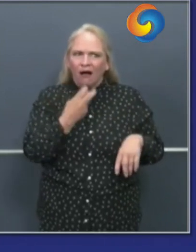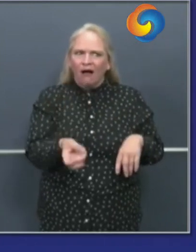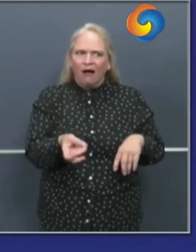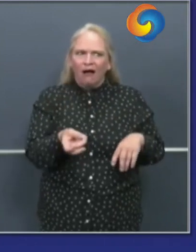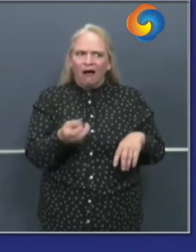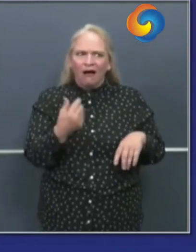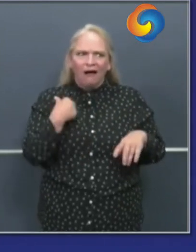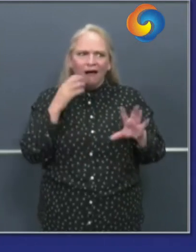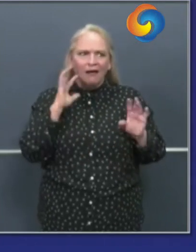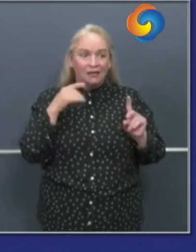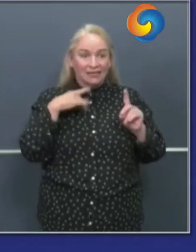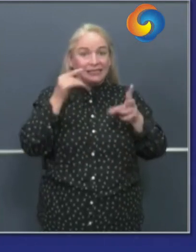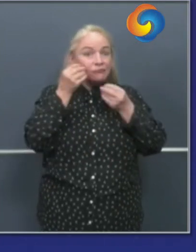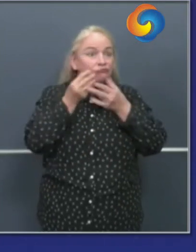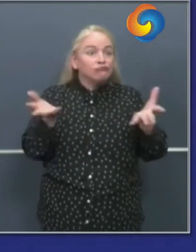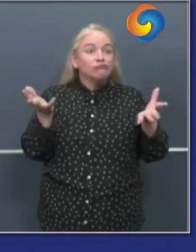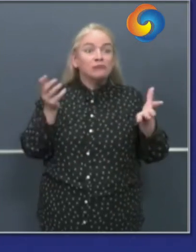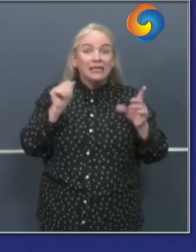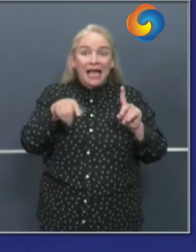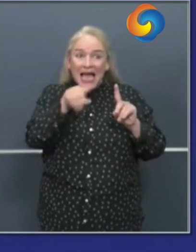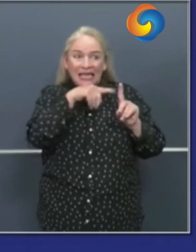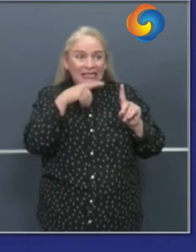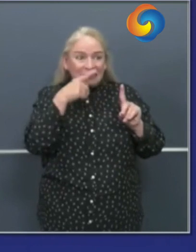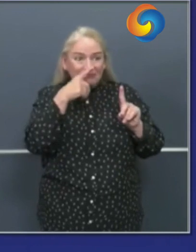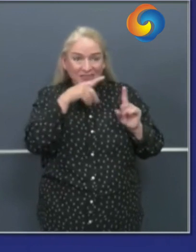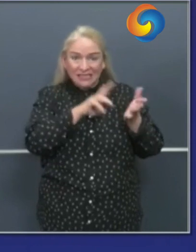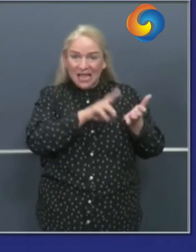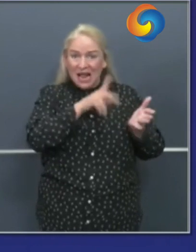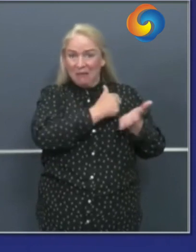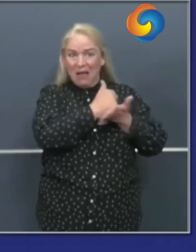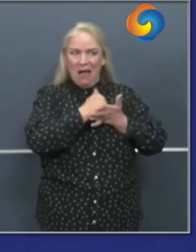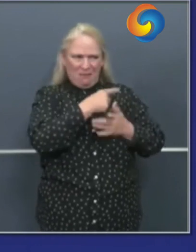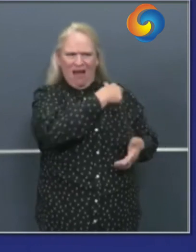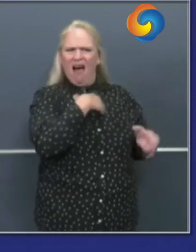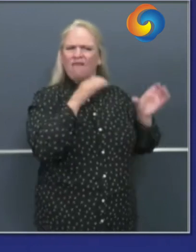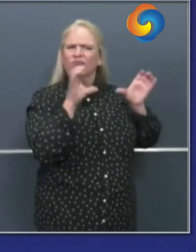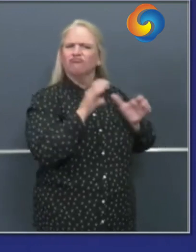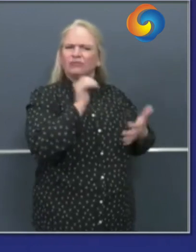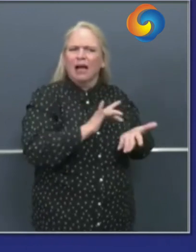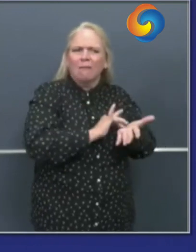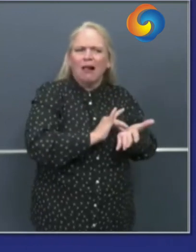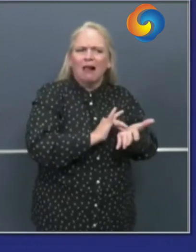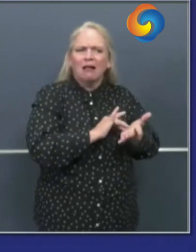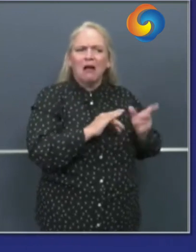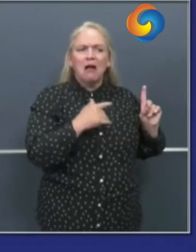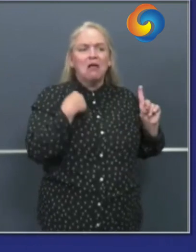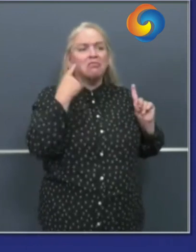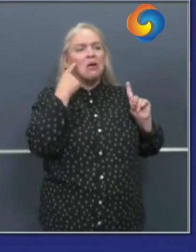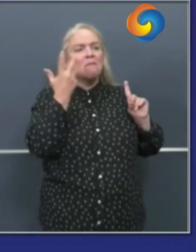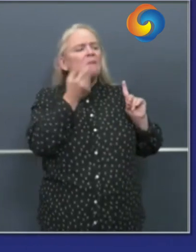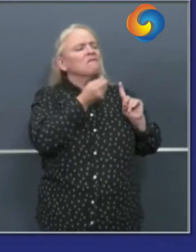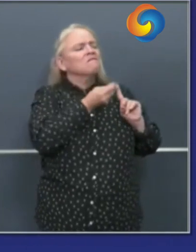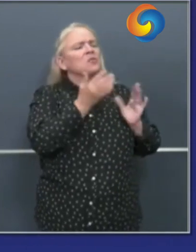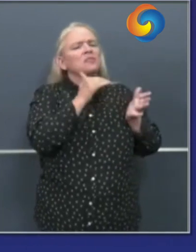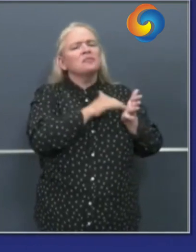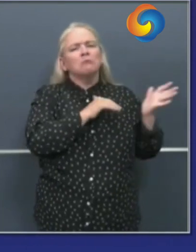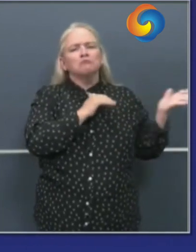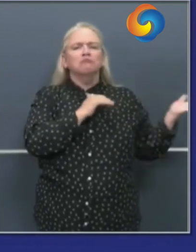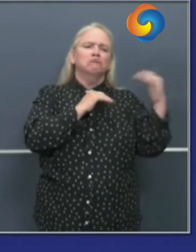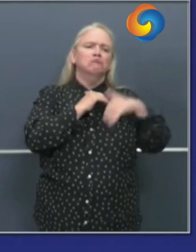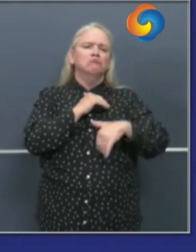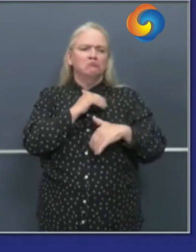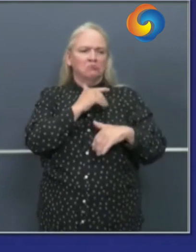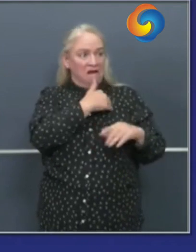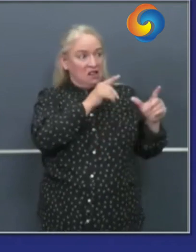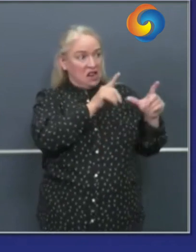had no expectations that if more than a few thousand people may avail themselves with a valid license uh and